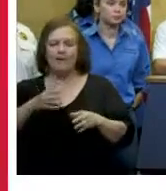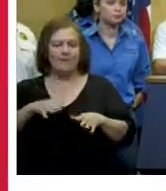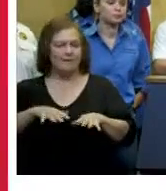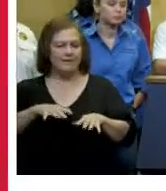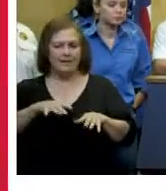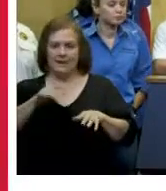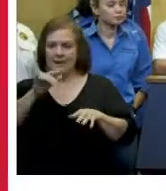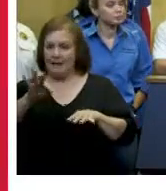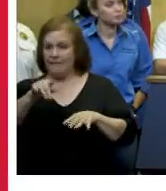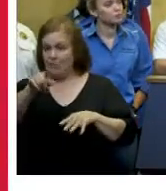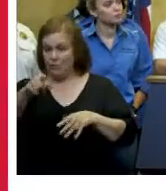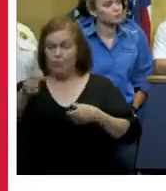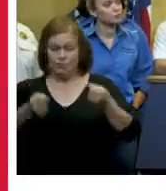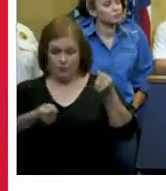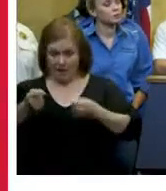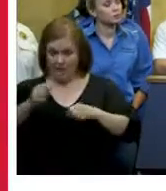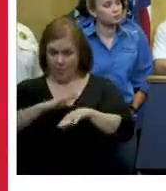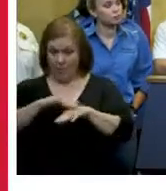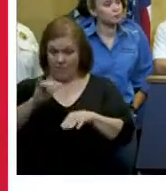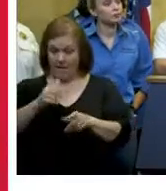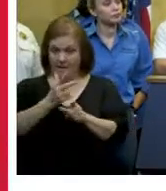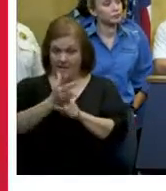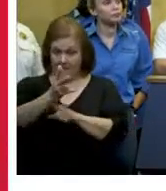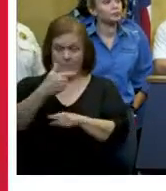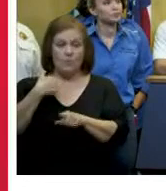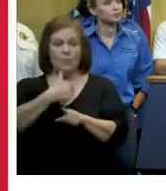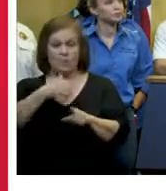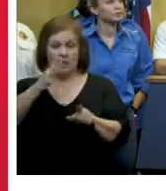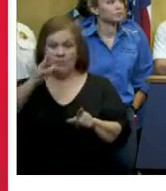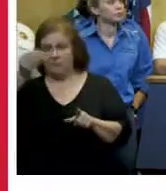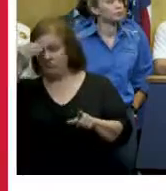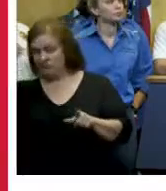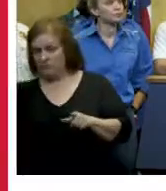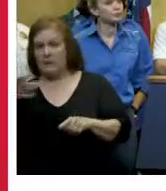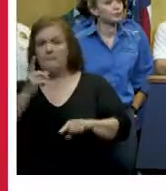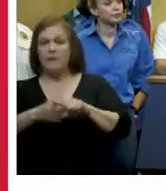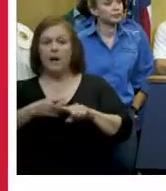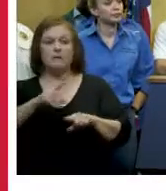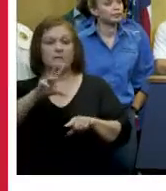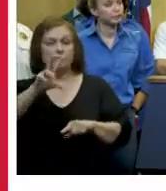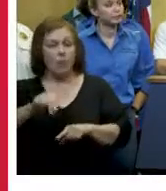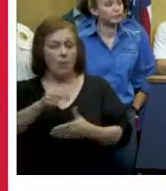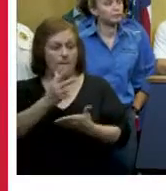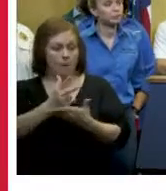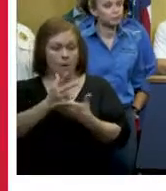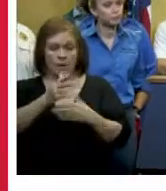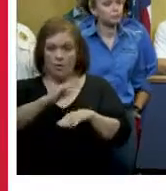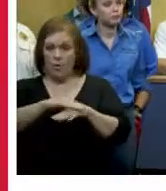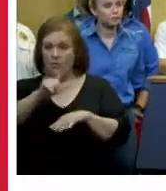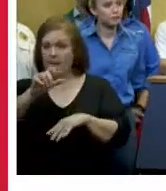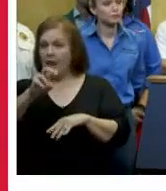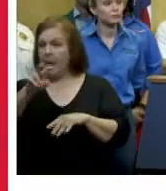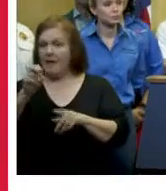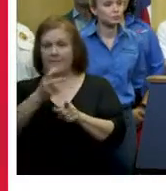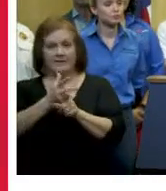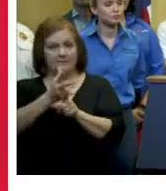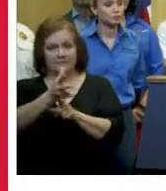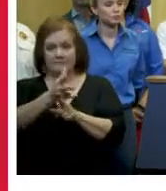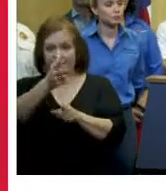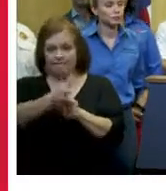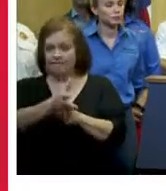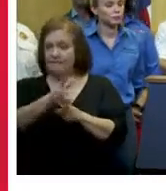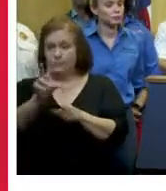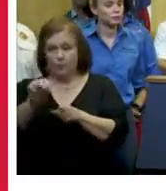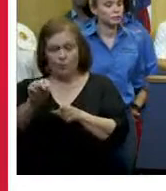and if you do drive you're going to be reported immediately and in addition to that no parking on the base of the levees when we look at them and going into the into the neighborhoods